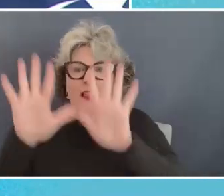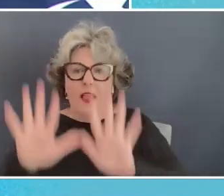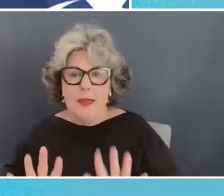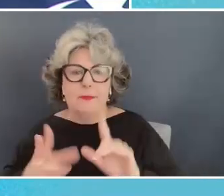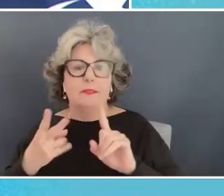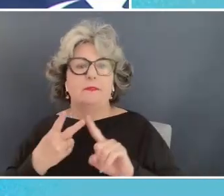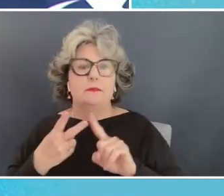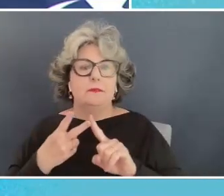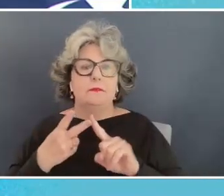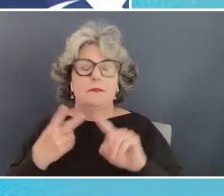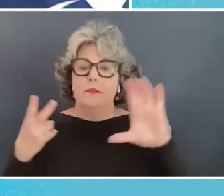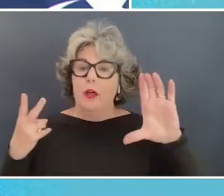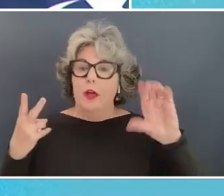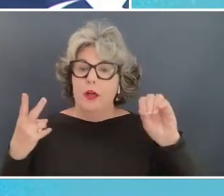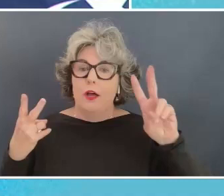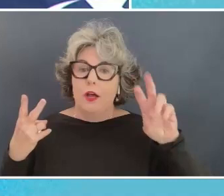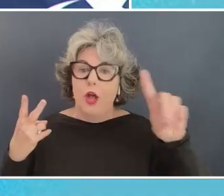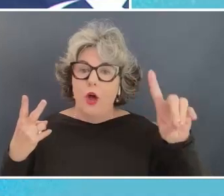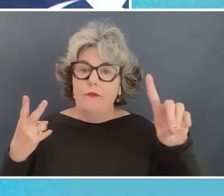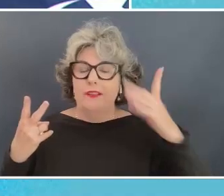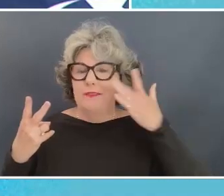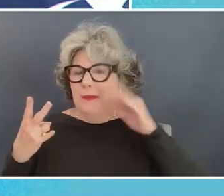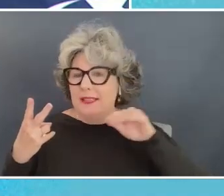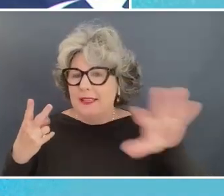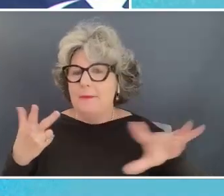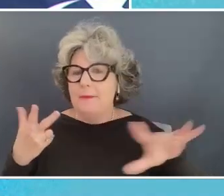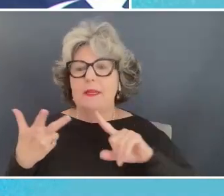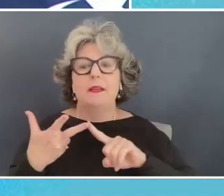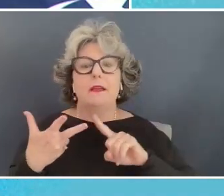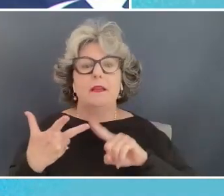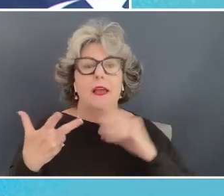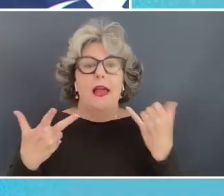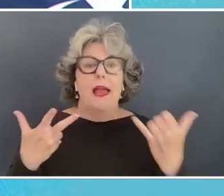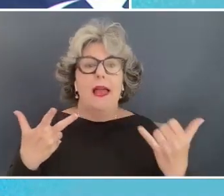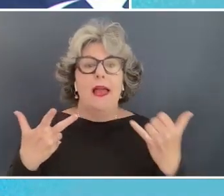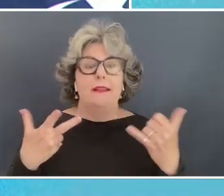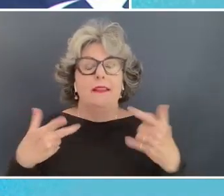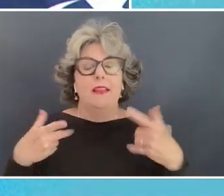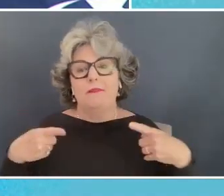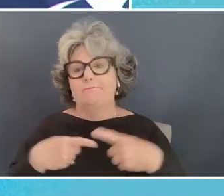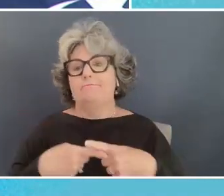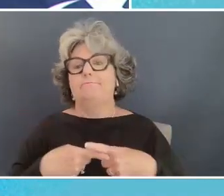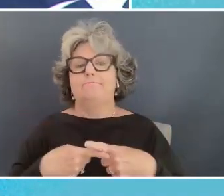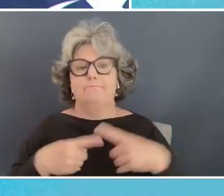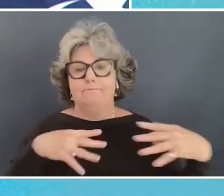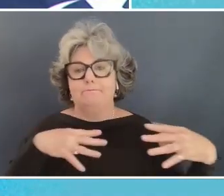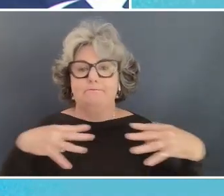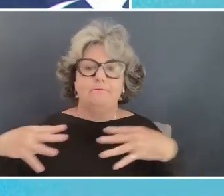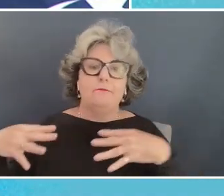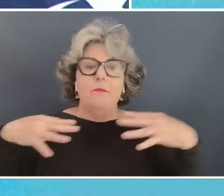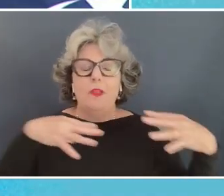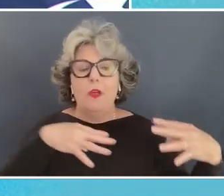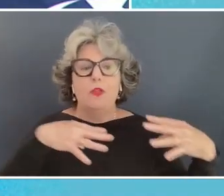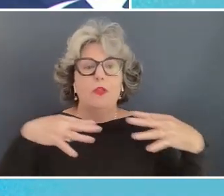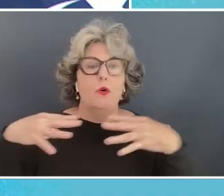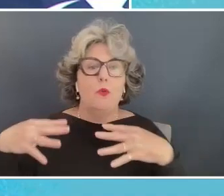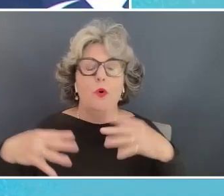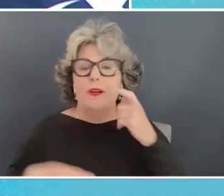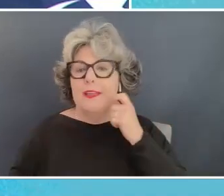covet the pandemic and now the conflict um the war in uh in ukraine